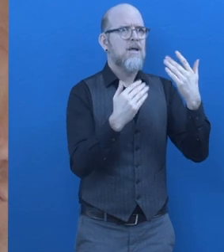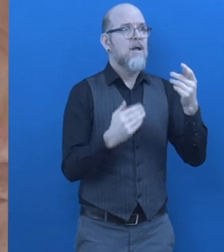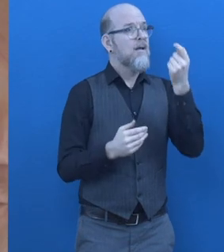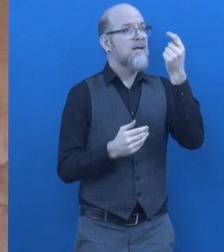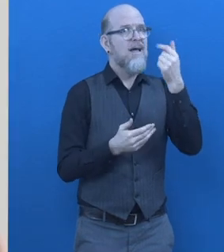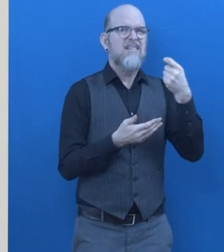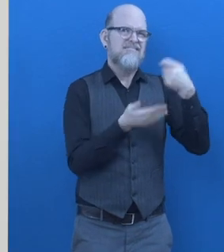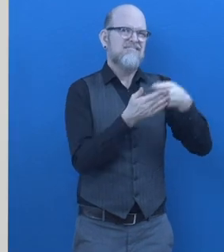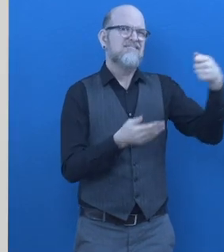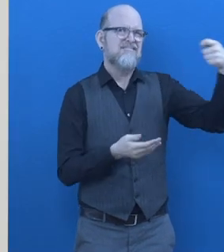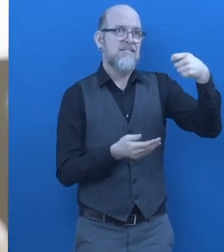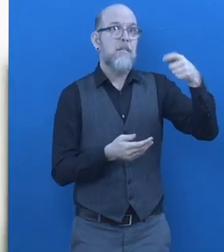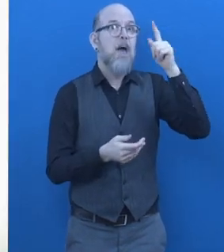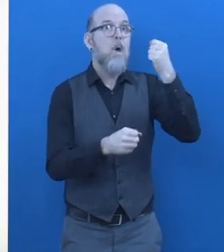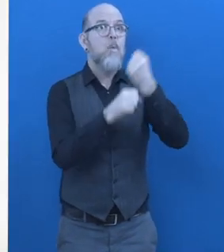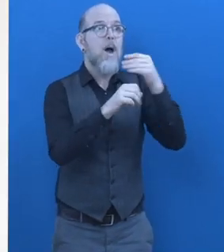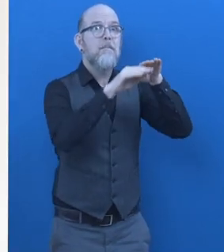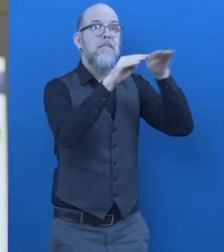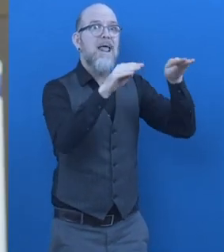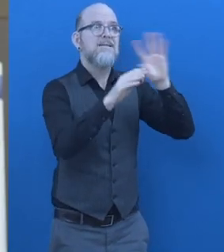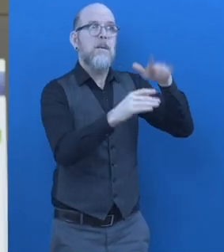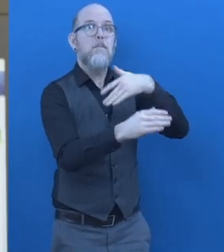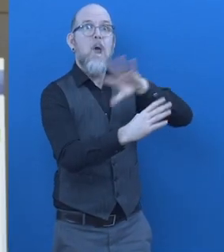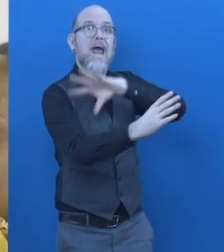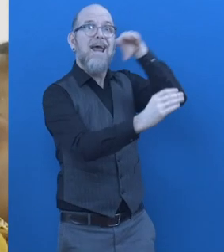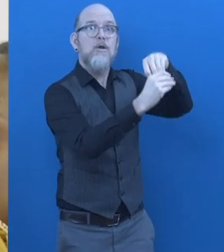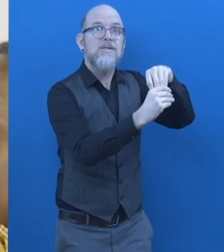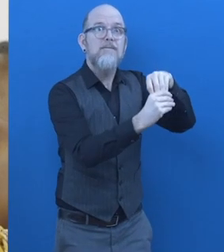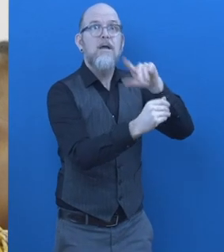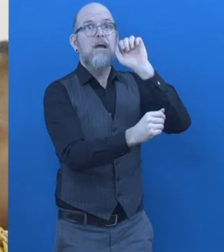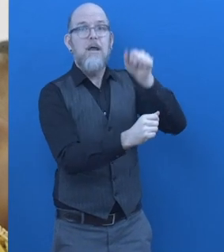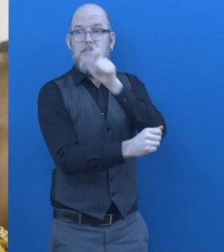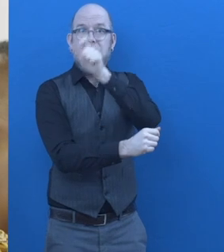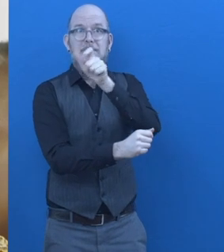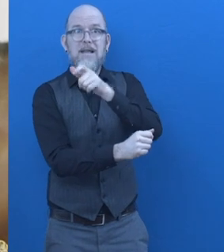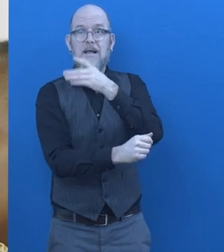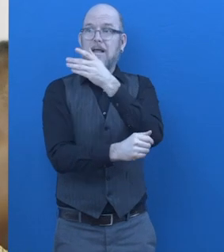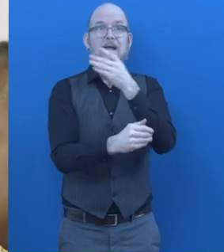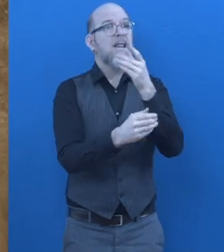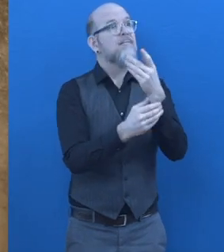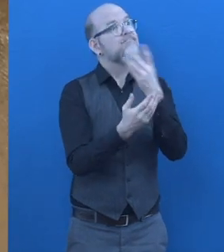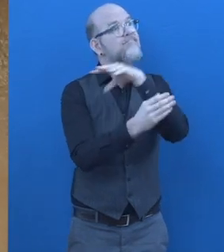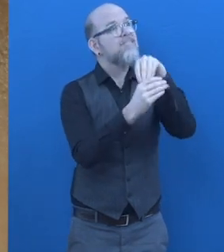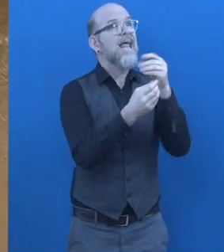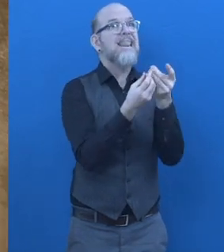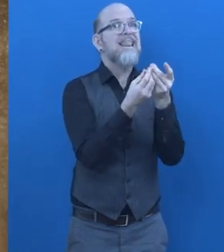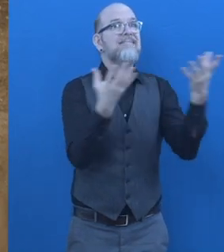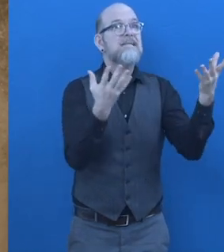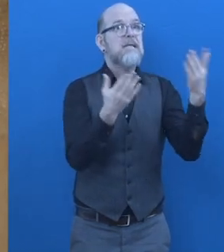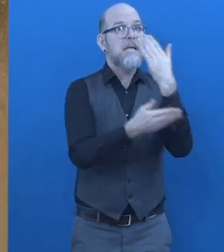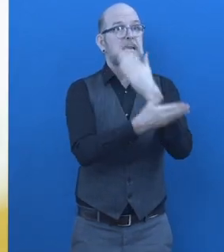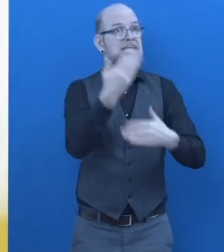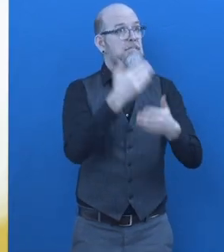makes the workplaces more inclusive. They can now attract more diverse workforce and the disability is no longer a barrier.